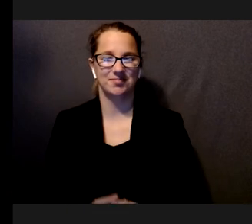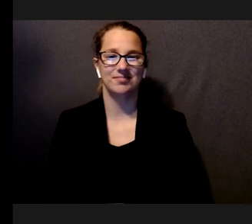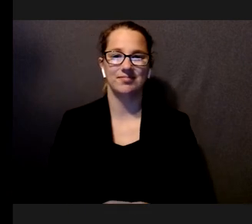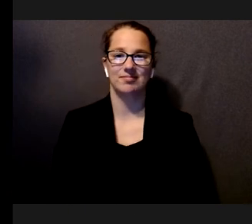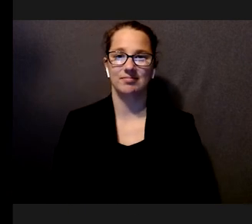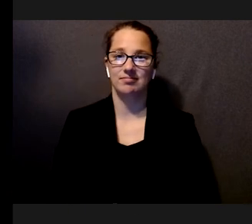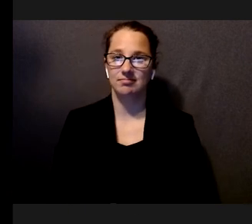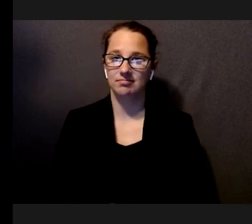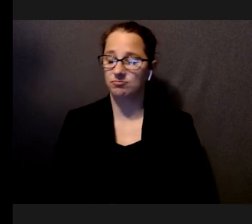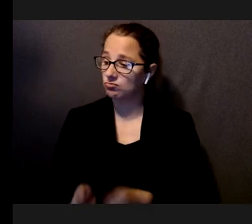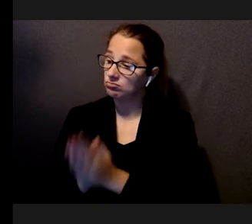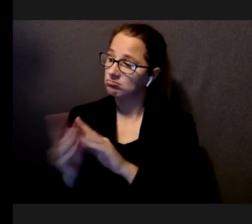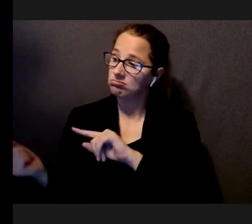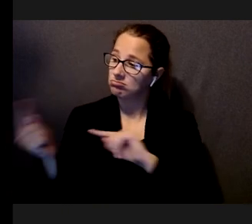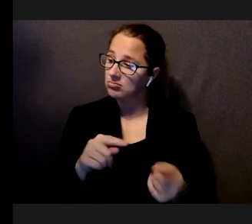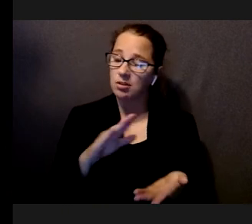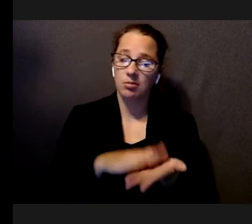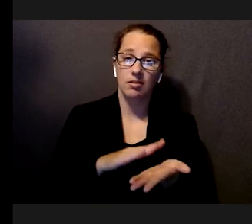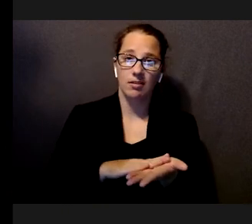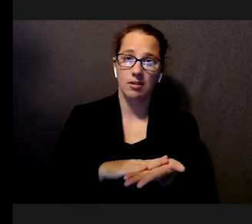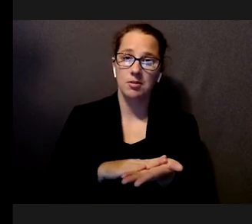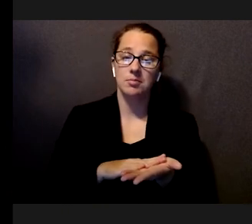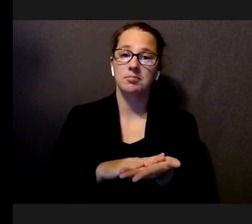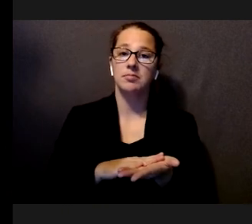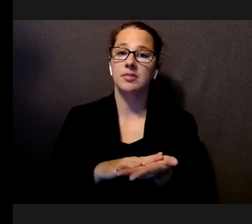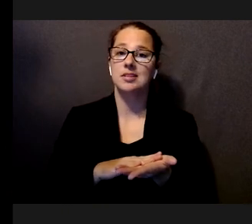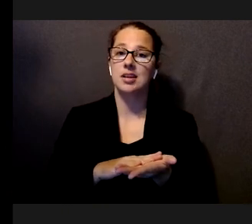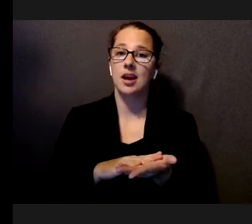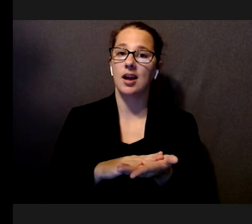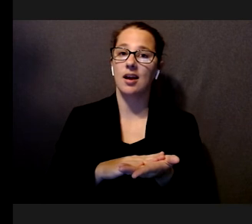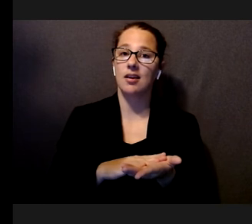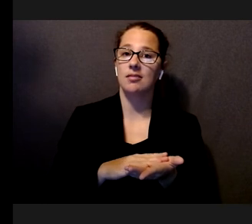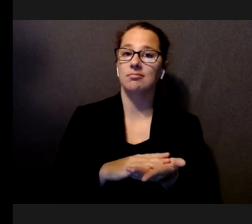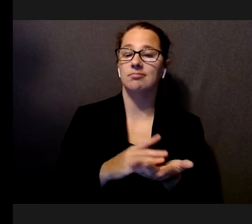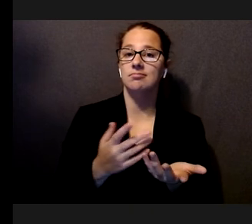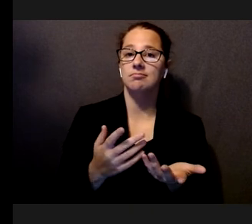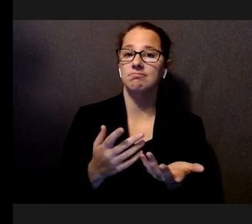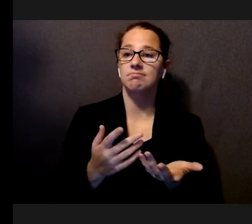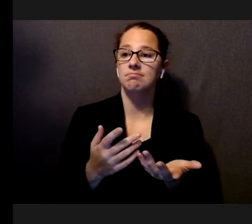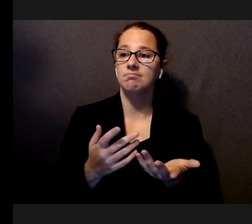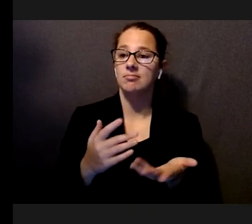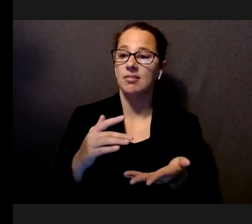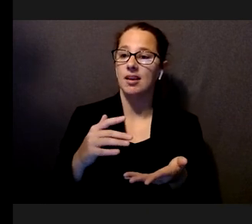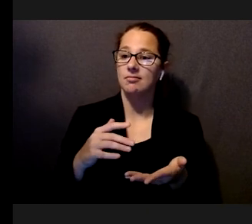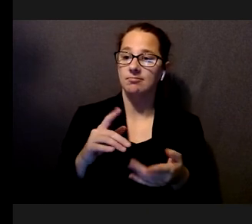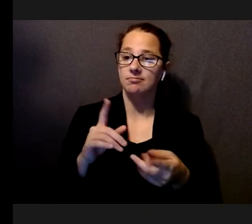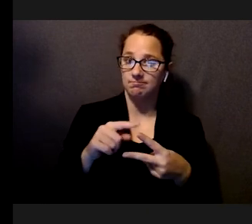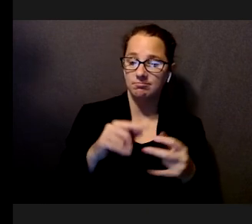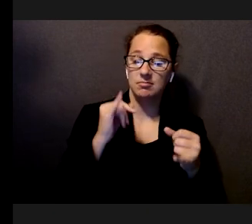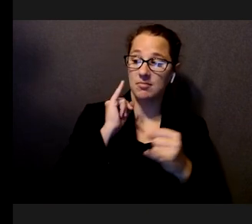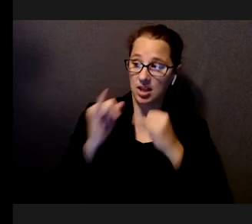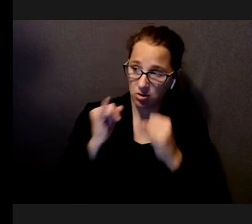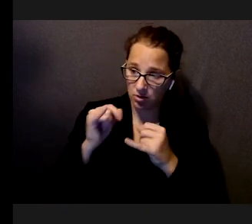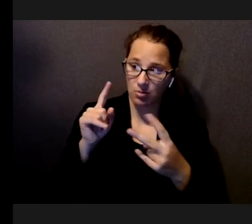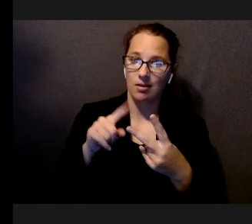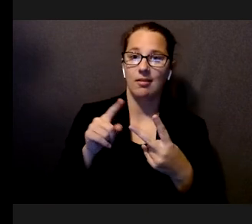asked them to come to our campus, and we conducted a study where we, again, we interviewed them